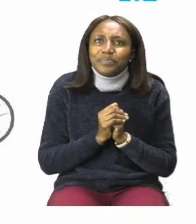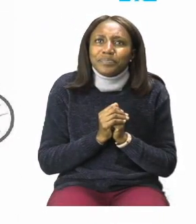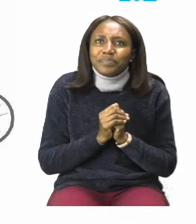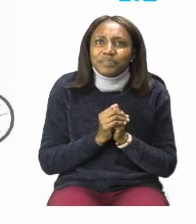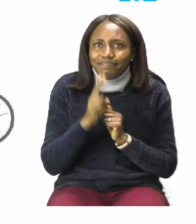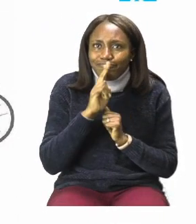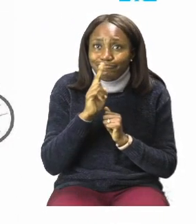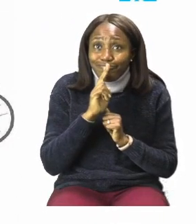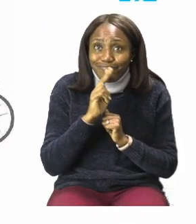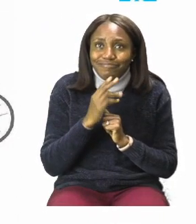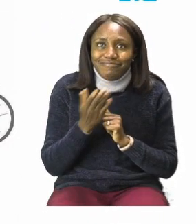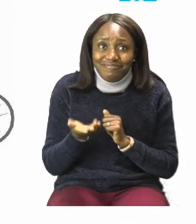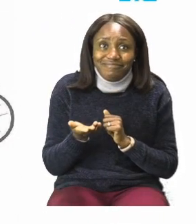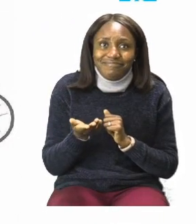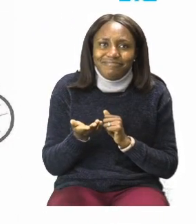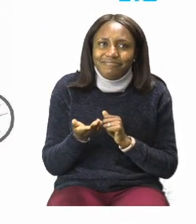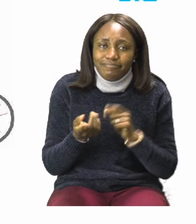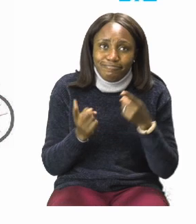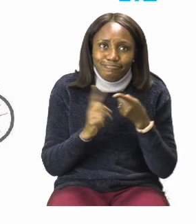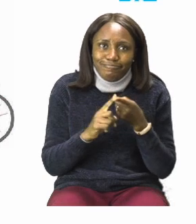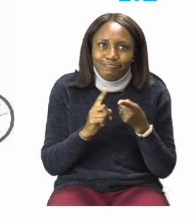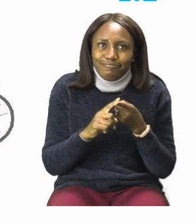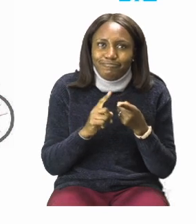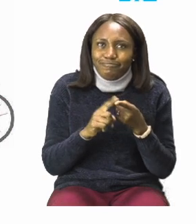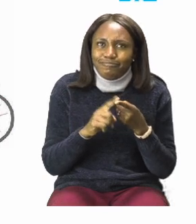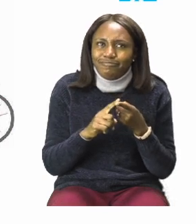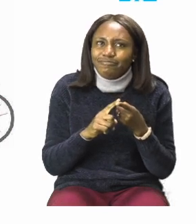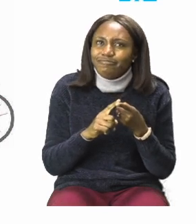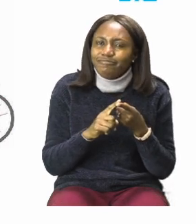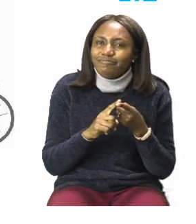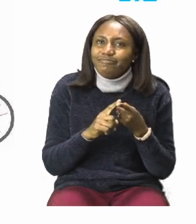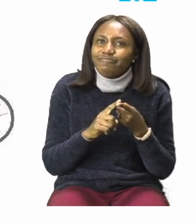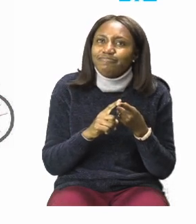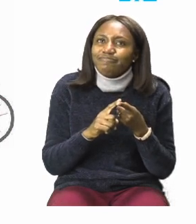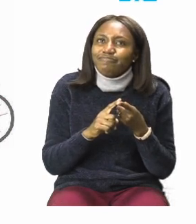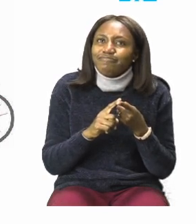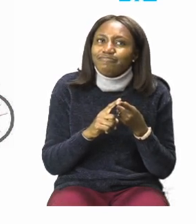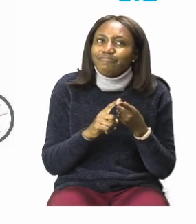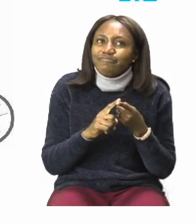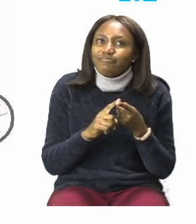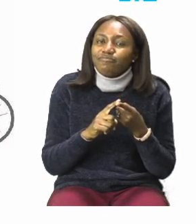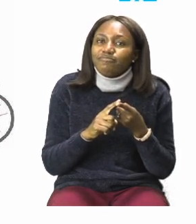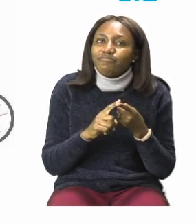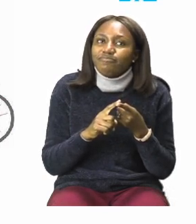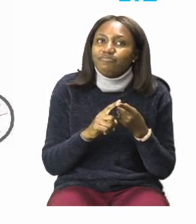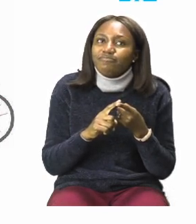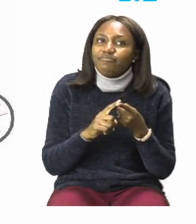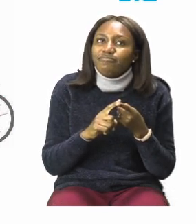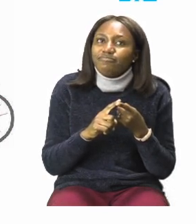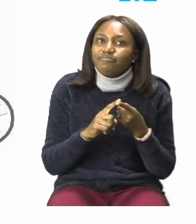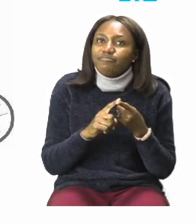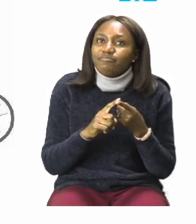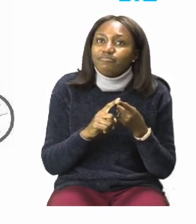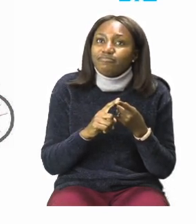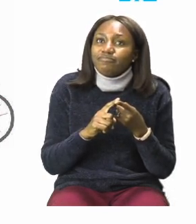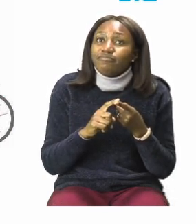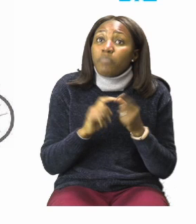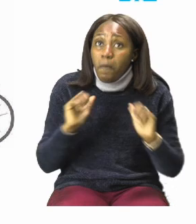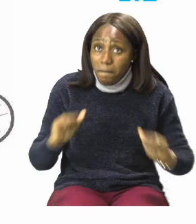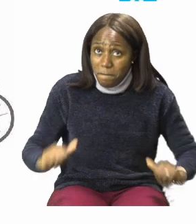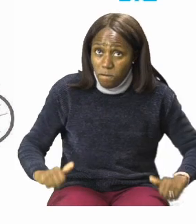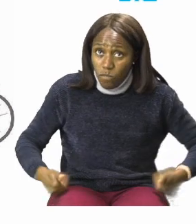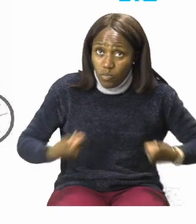answer them. We will read each question twice. What is the colour of